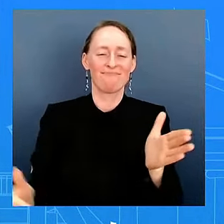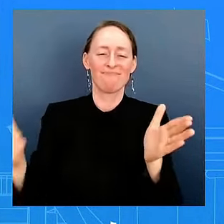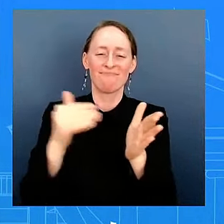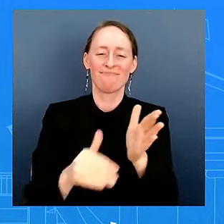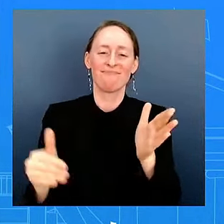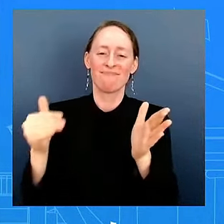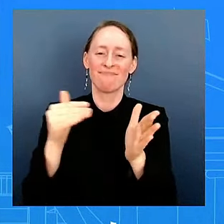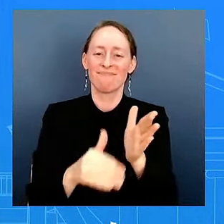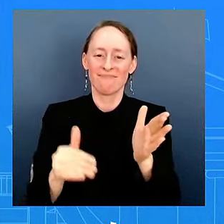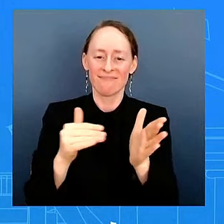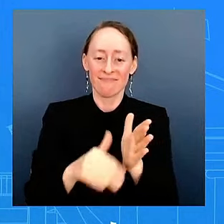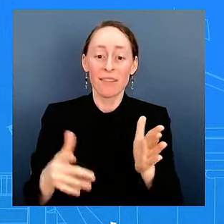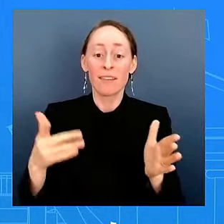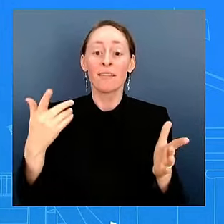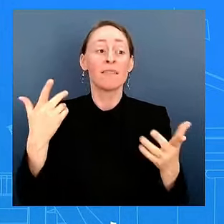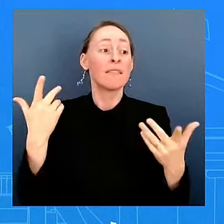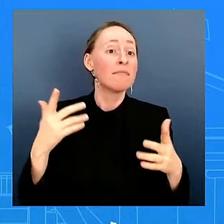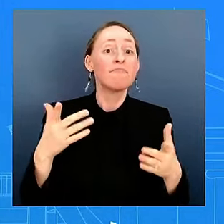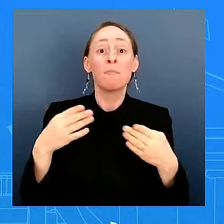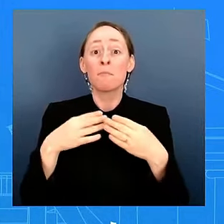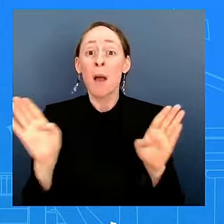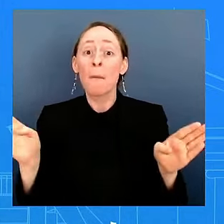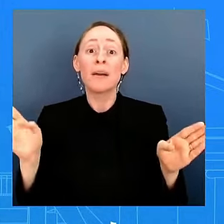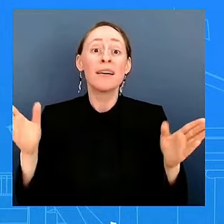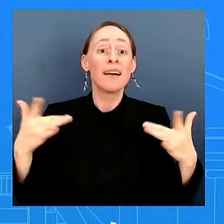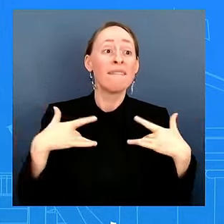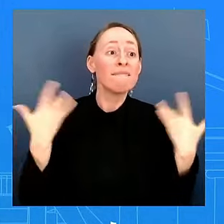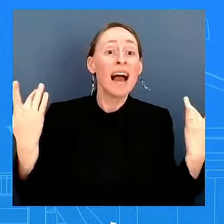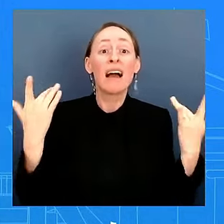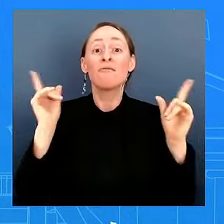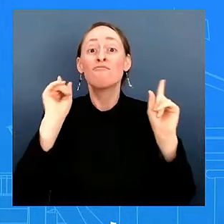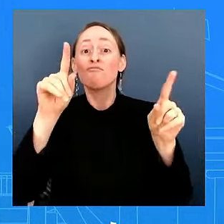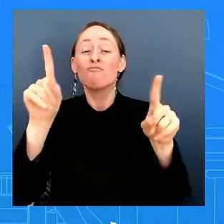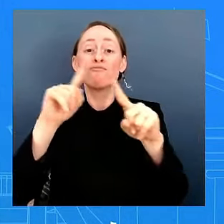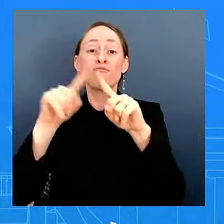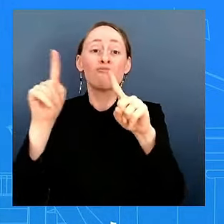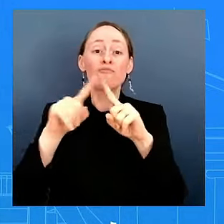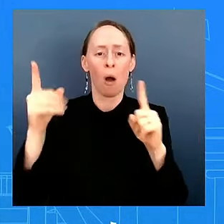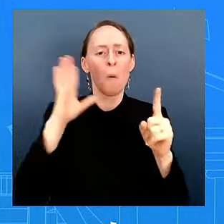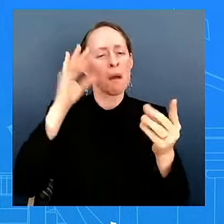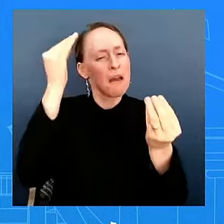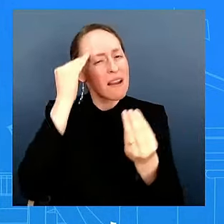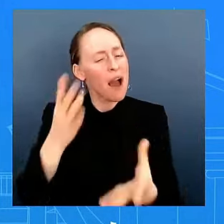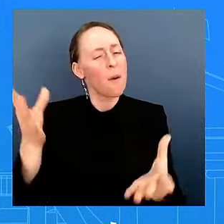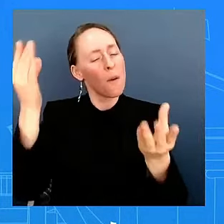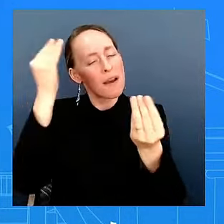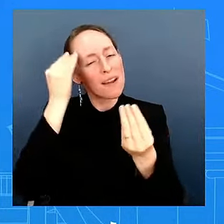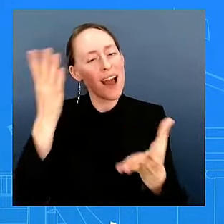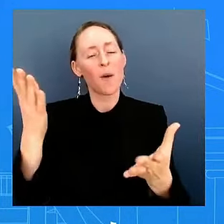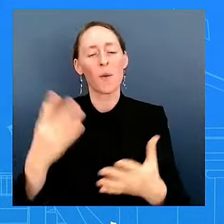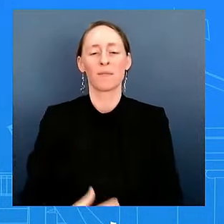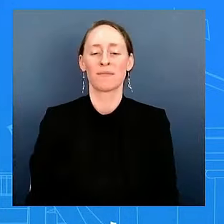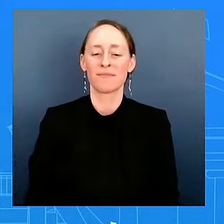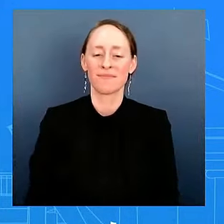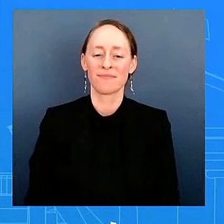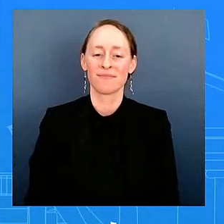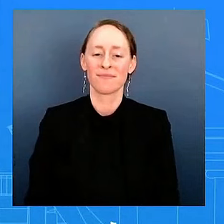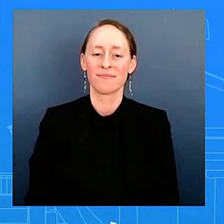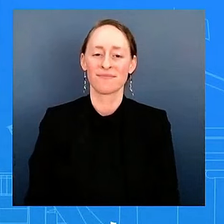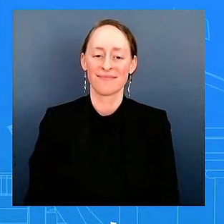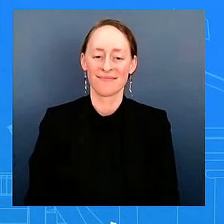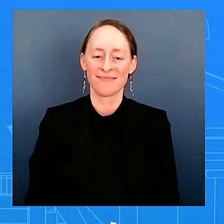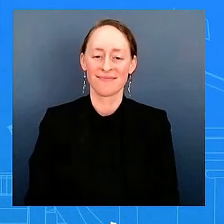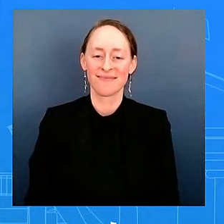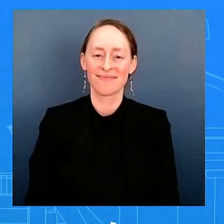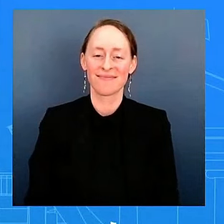events to share and travel to share, as we normally do, we will do just that. Go ahead, Josh. No, go ahead, Josh. Has he decided on how long to